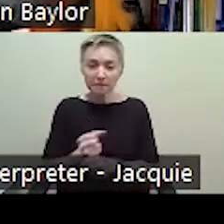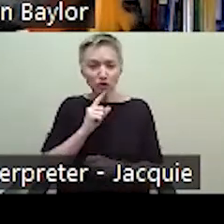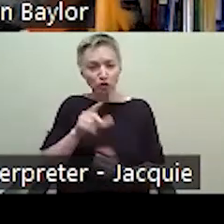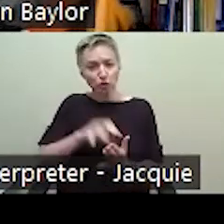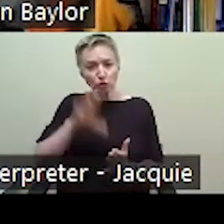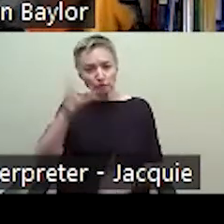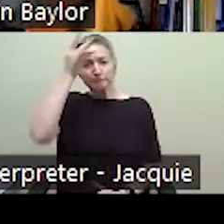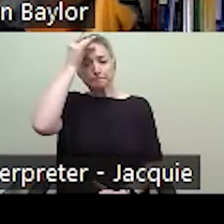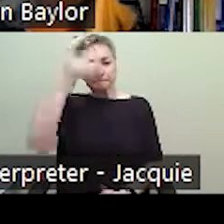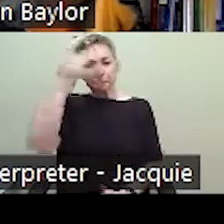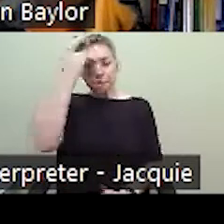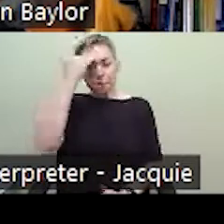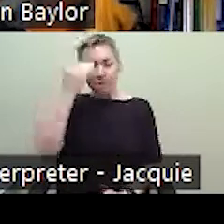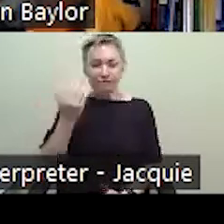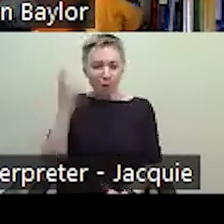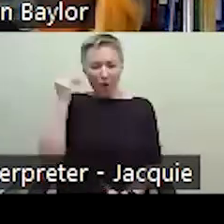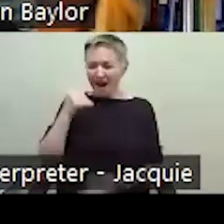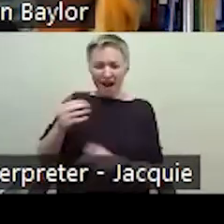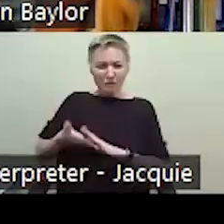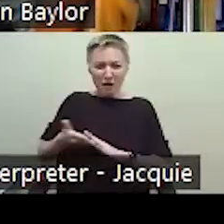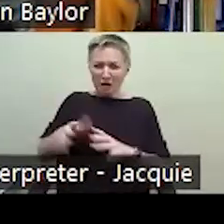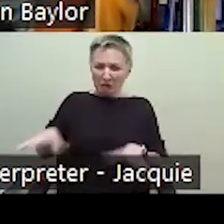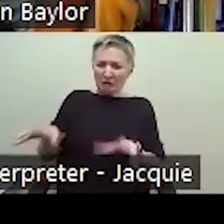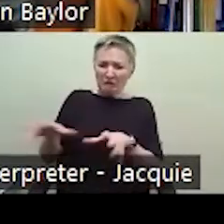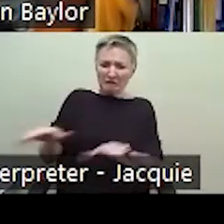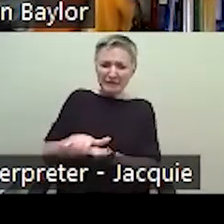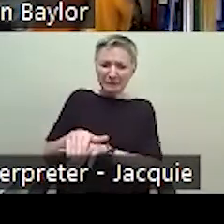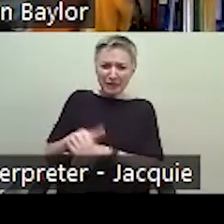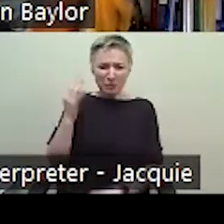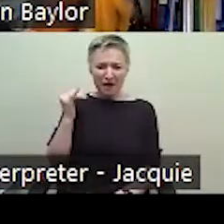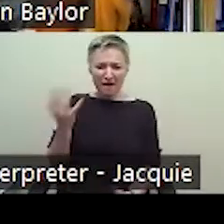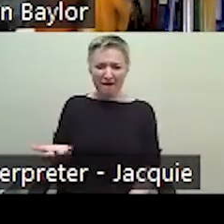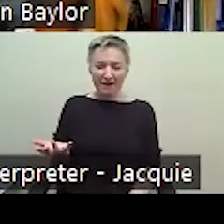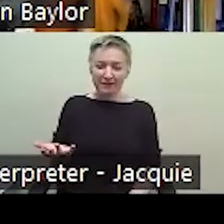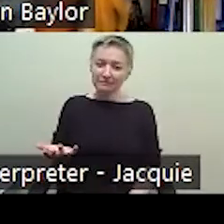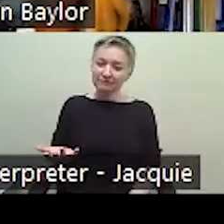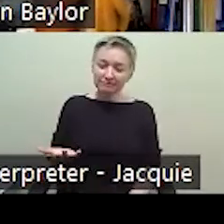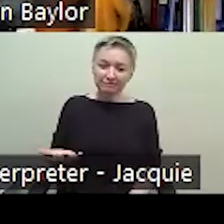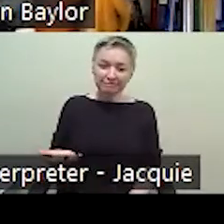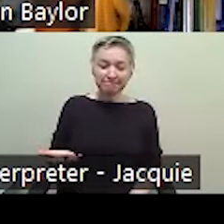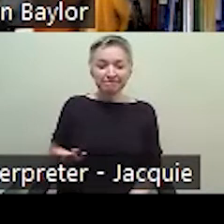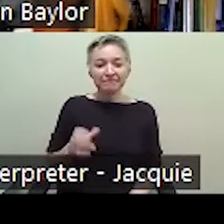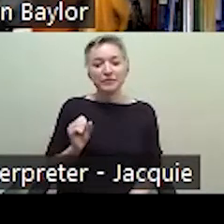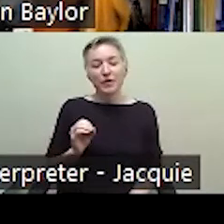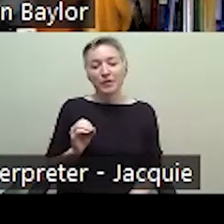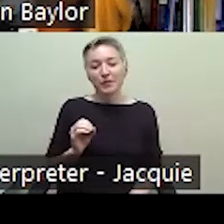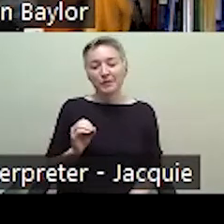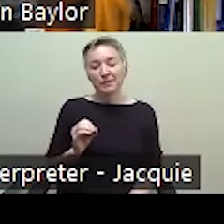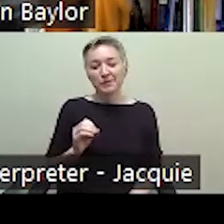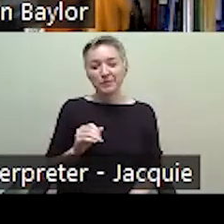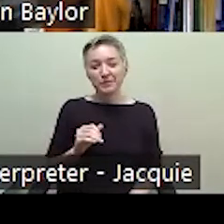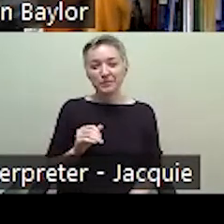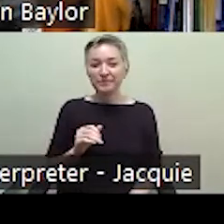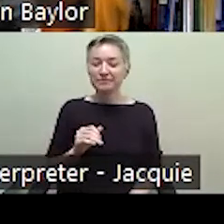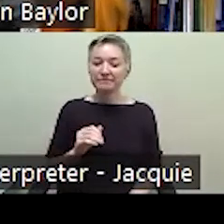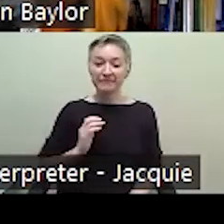Why a simulation when this is a huge lift to be able to deliver to our learners. Um, so our